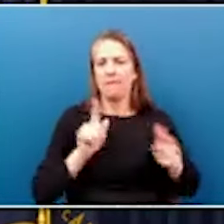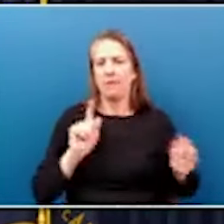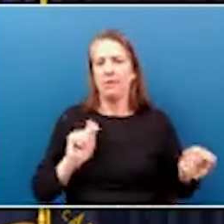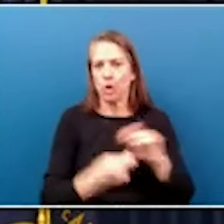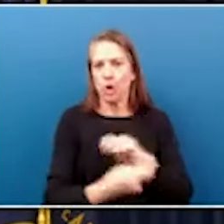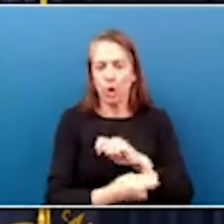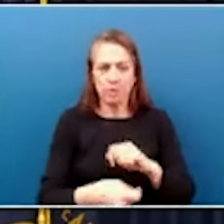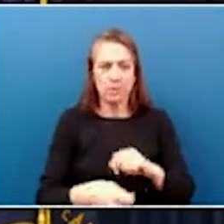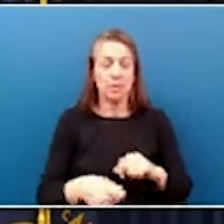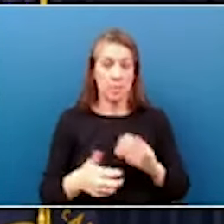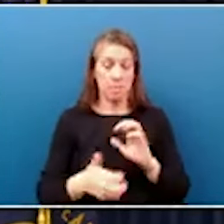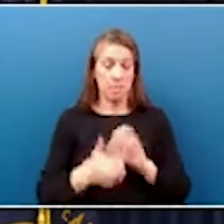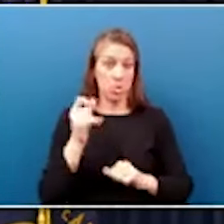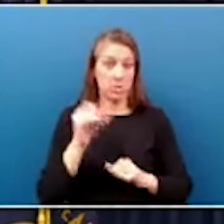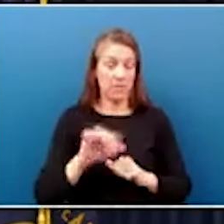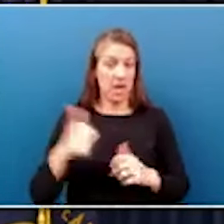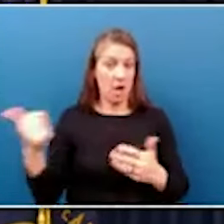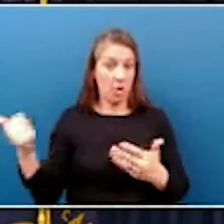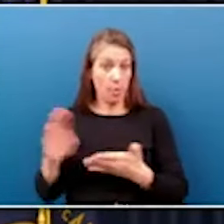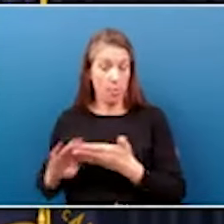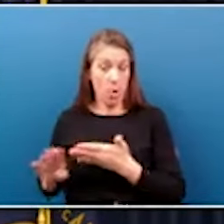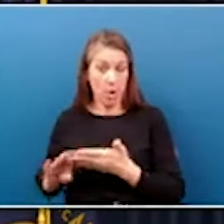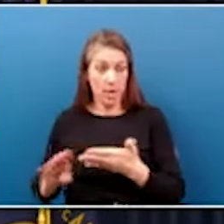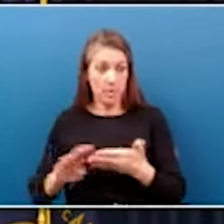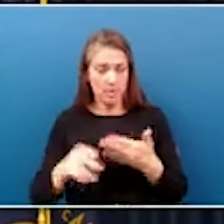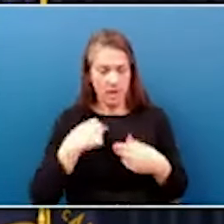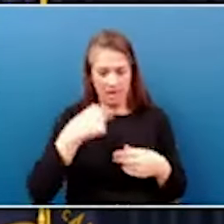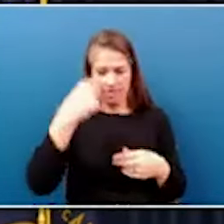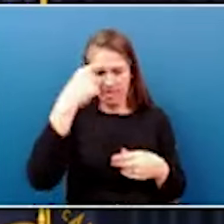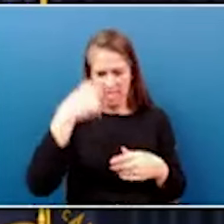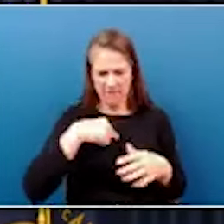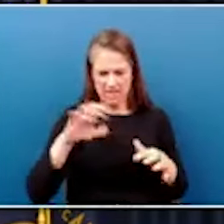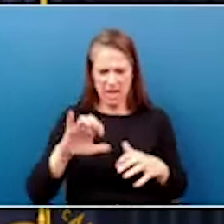most of the other pardons, I think I've done about